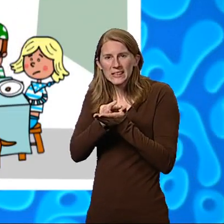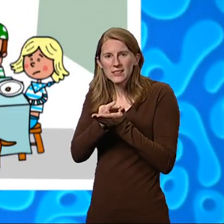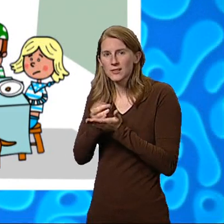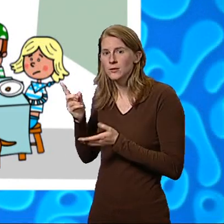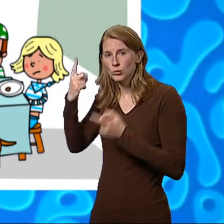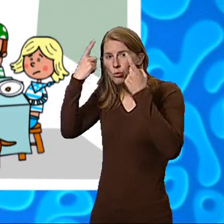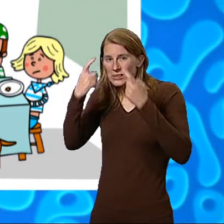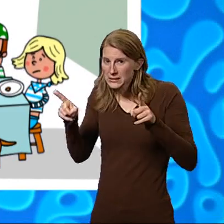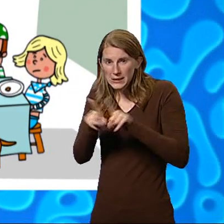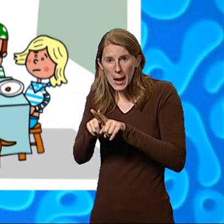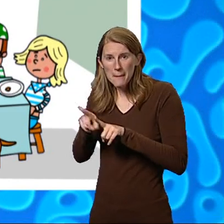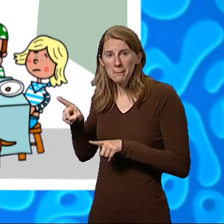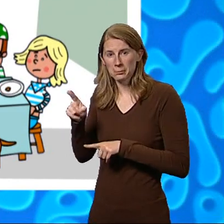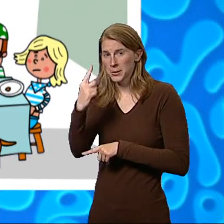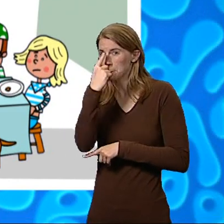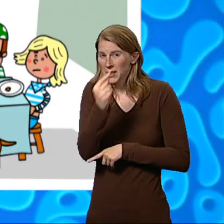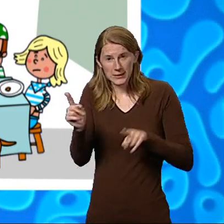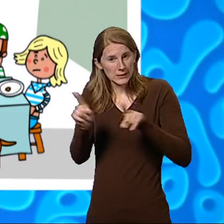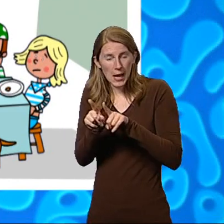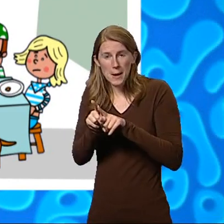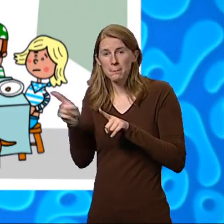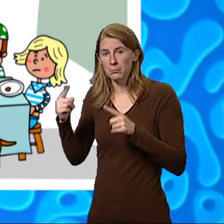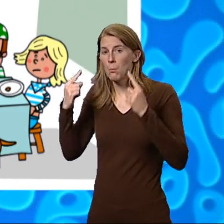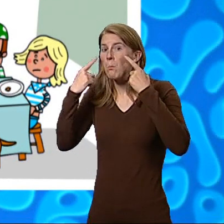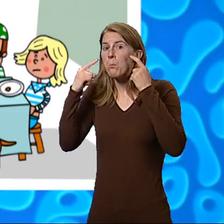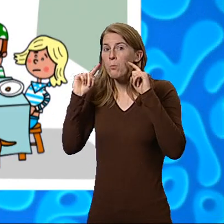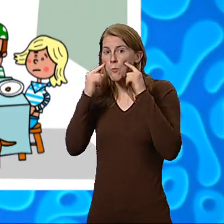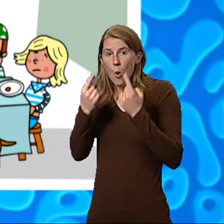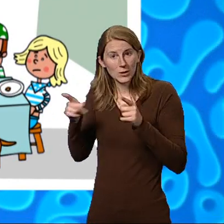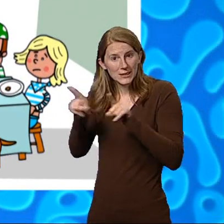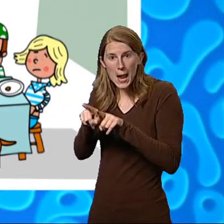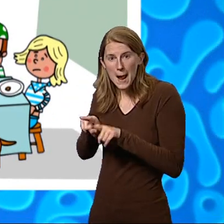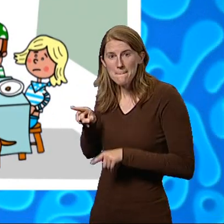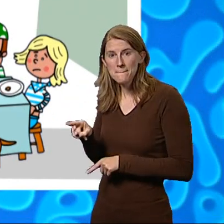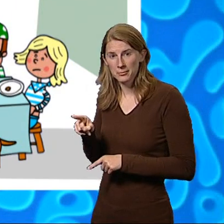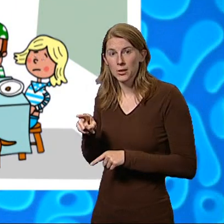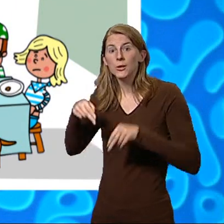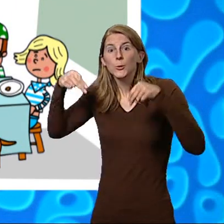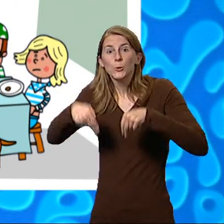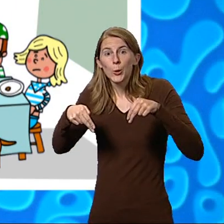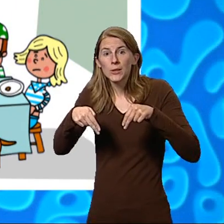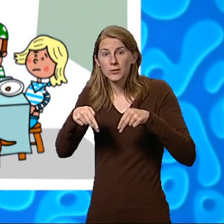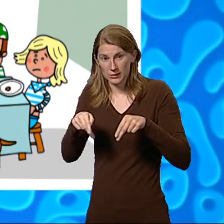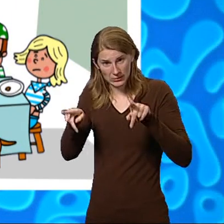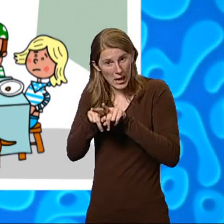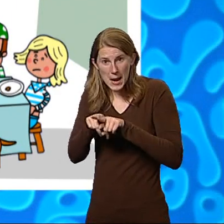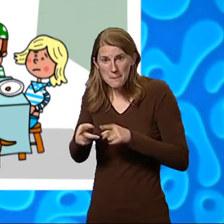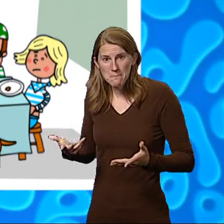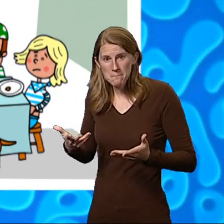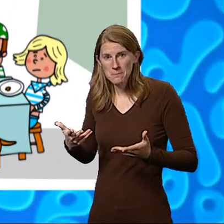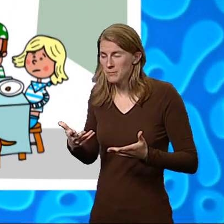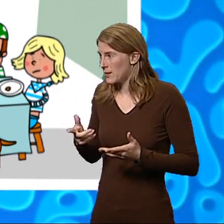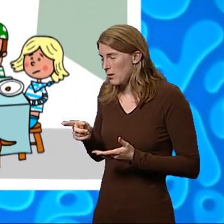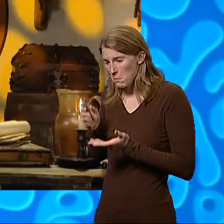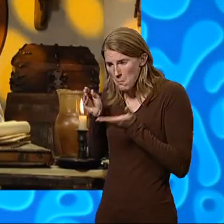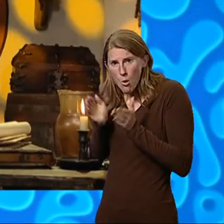a baked bean. Smudge and Flo were each eating a baked bean. Even Jazz the dog was eating a baked bean. It was a very